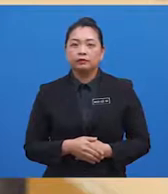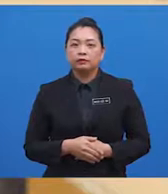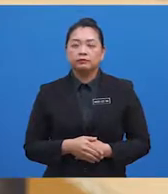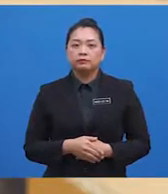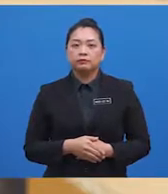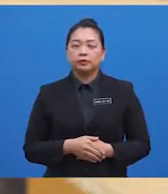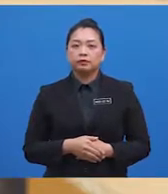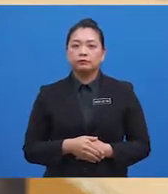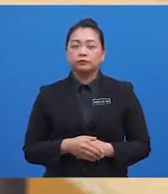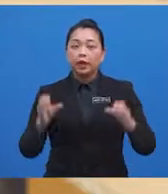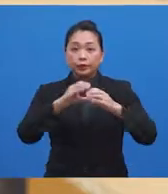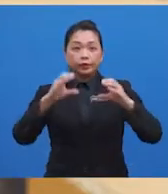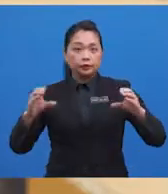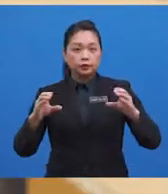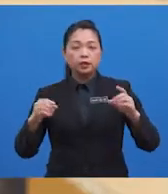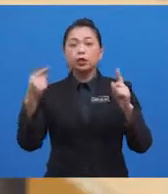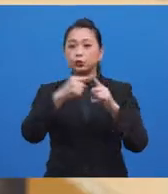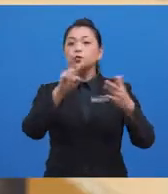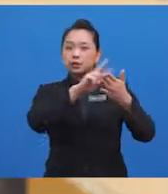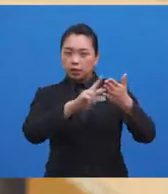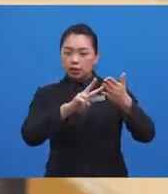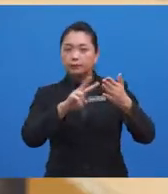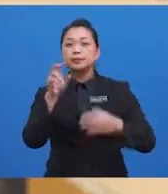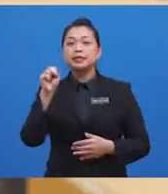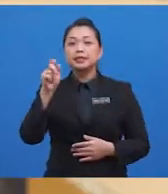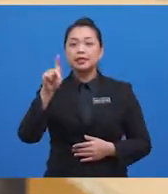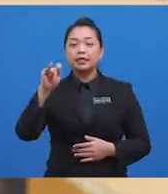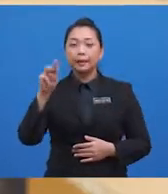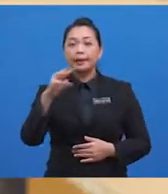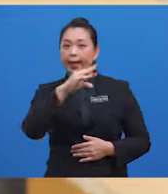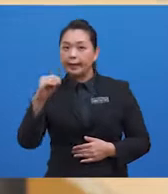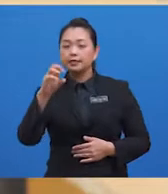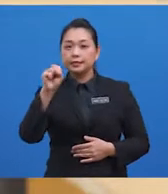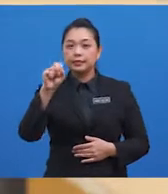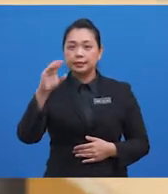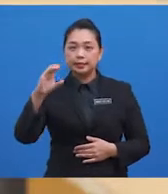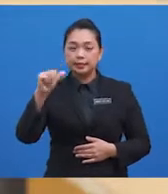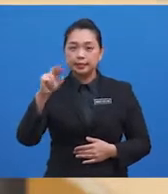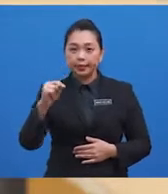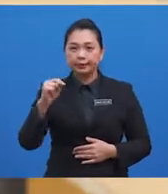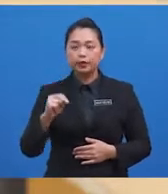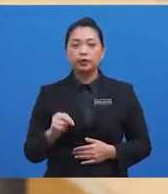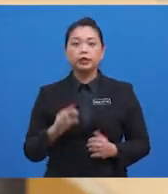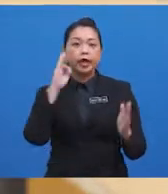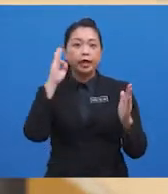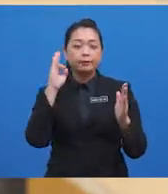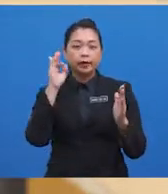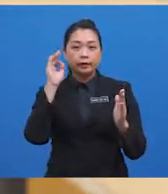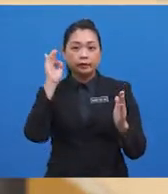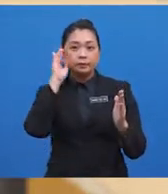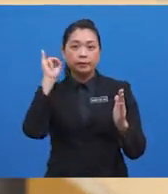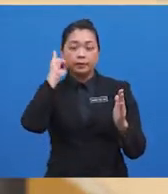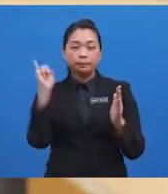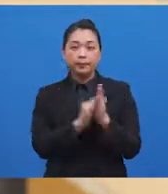with reading comprehension is to scheme and scan. Now, if we were to refer to image 2, we'd know that applying the